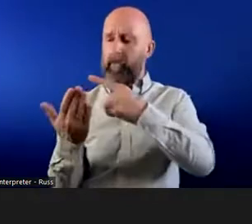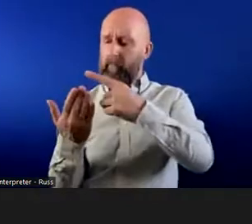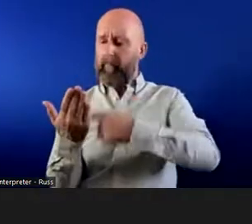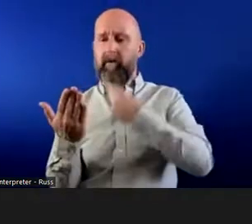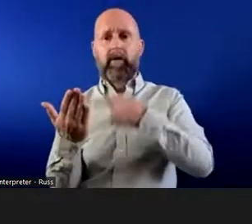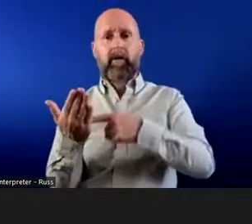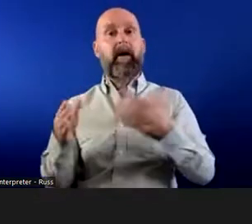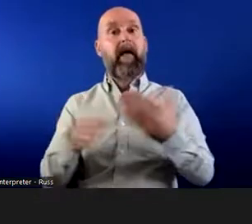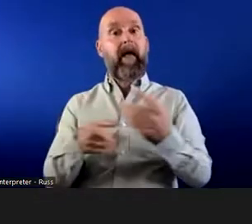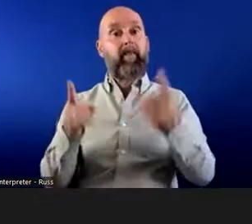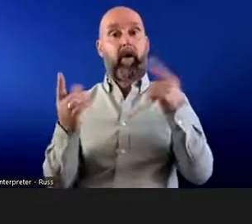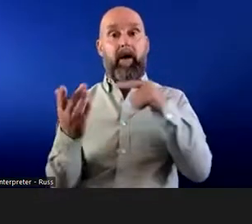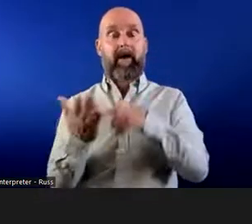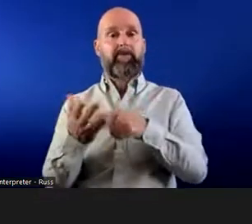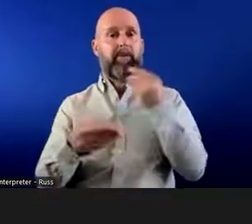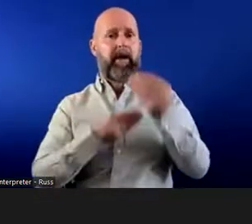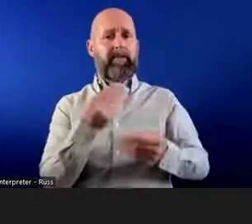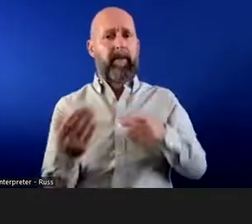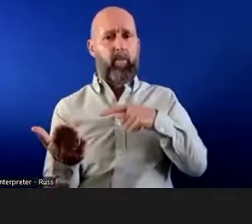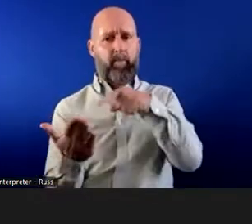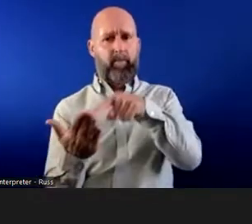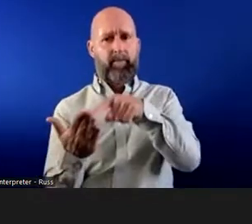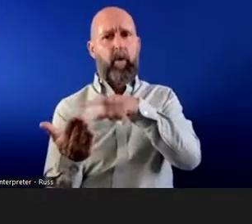employer will need to justify that particular requirement.